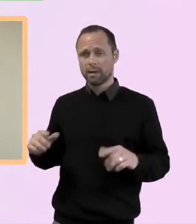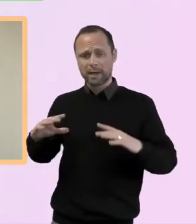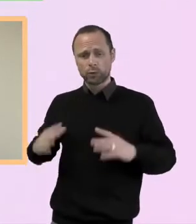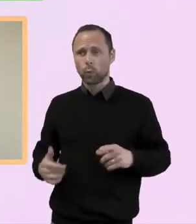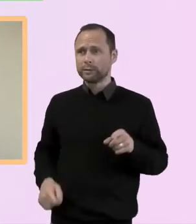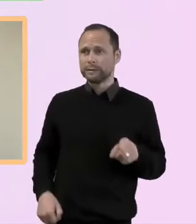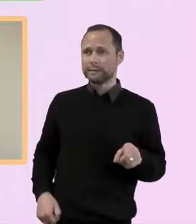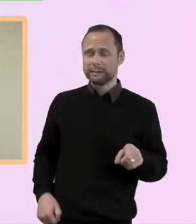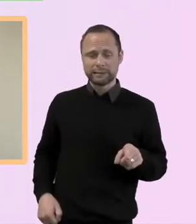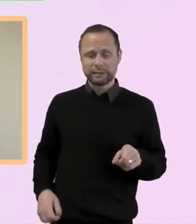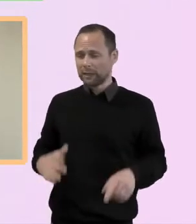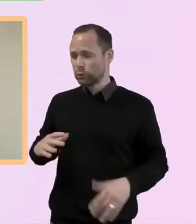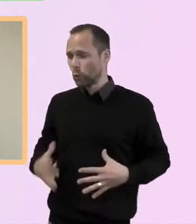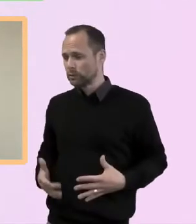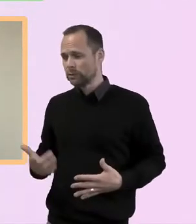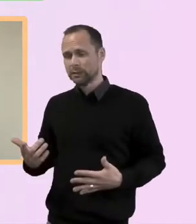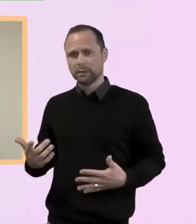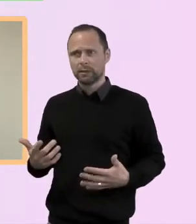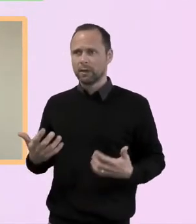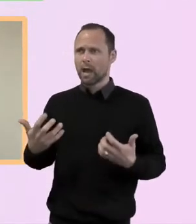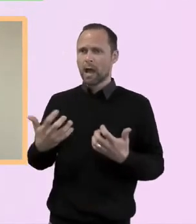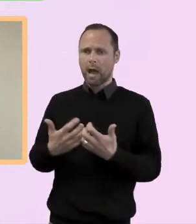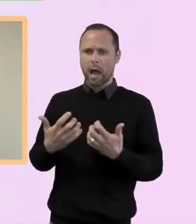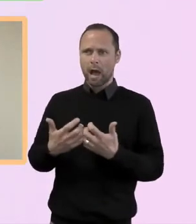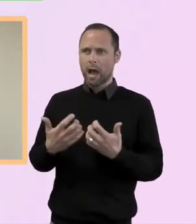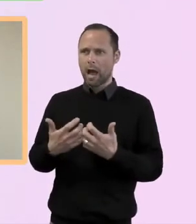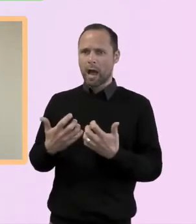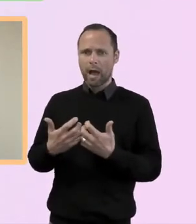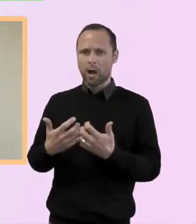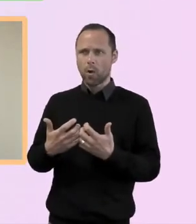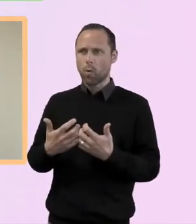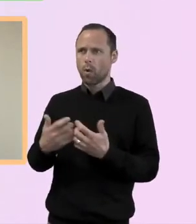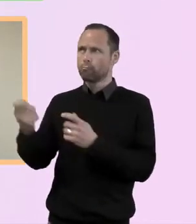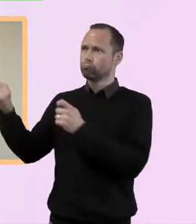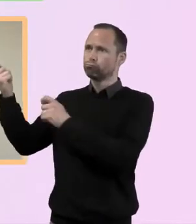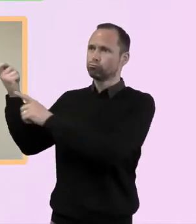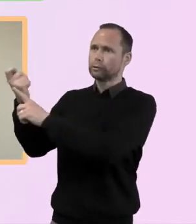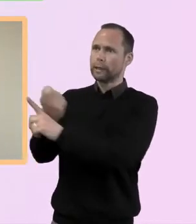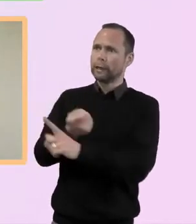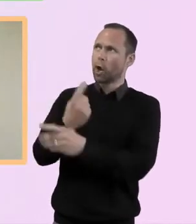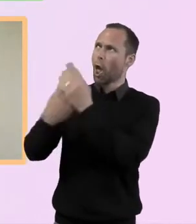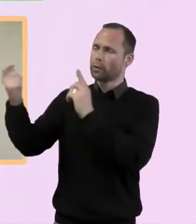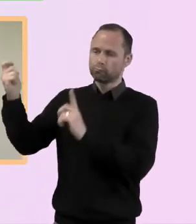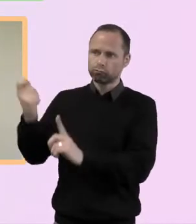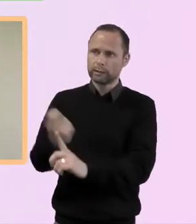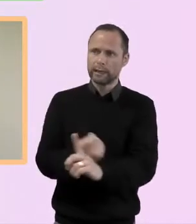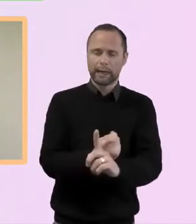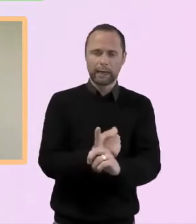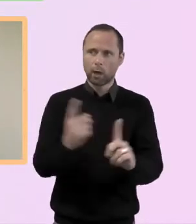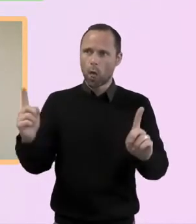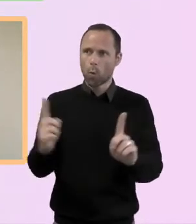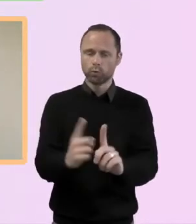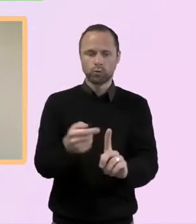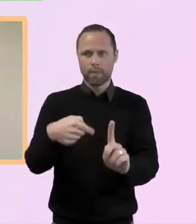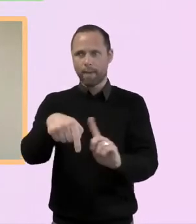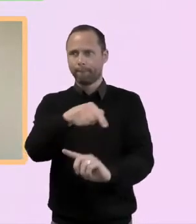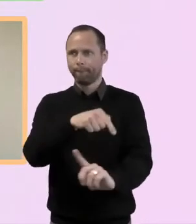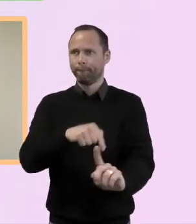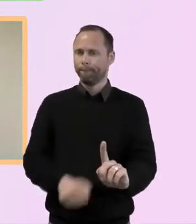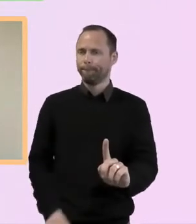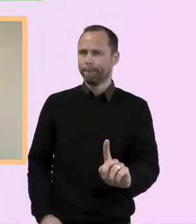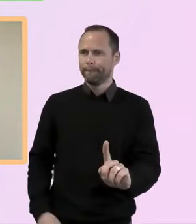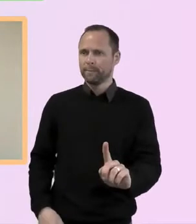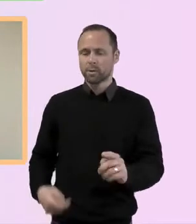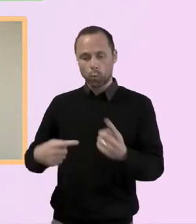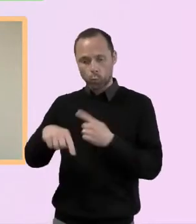bring God any closer to them. It just clubs you over the head with another thing. So I think there's something about that being amongst